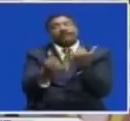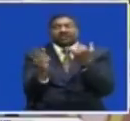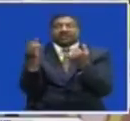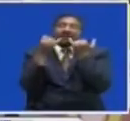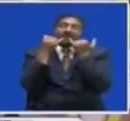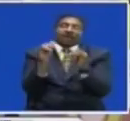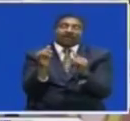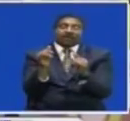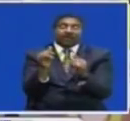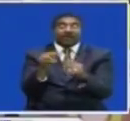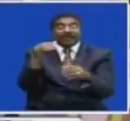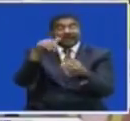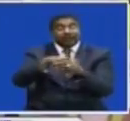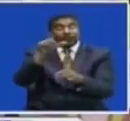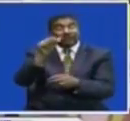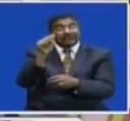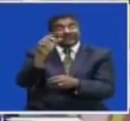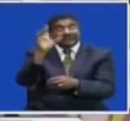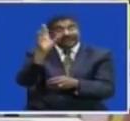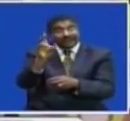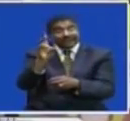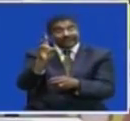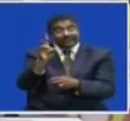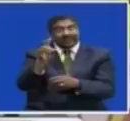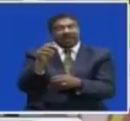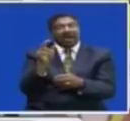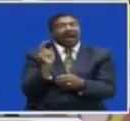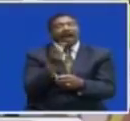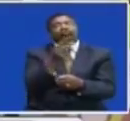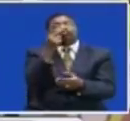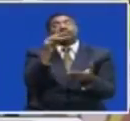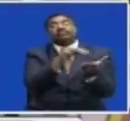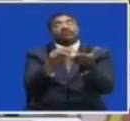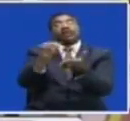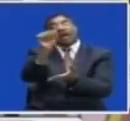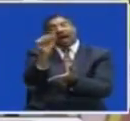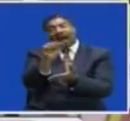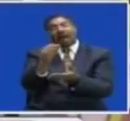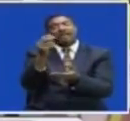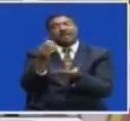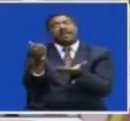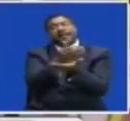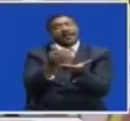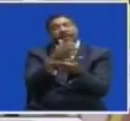We did process 2 million vehicle transactions at Shimabala